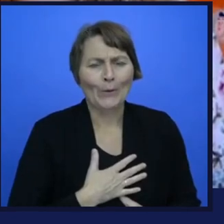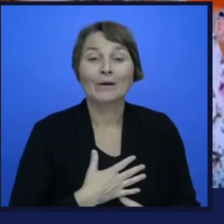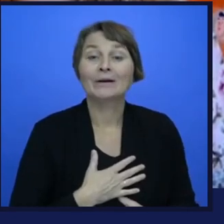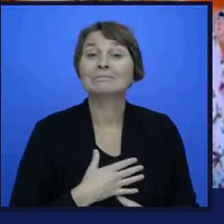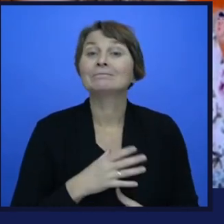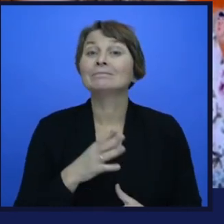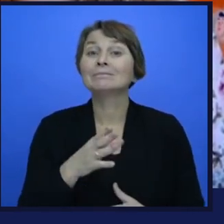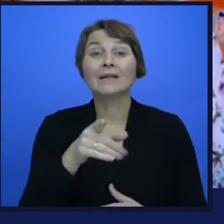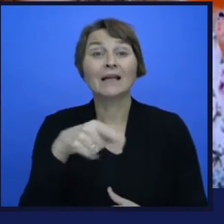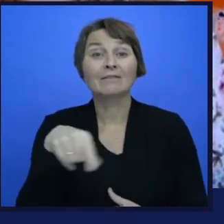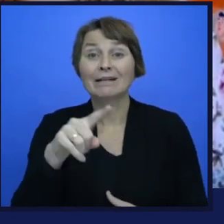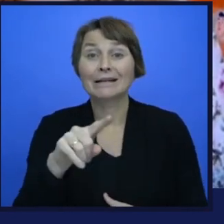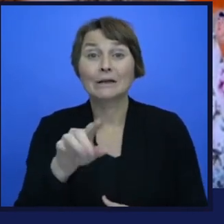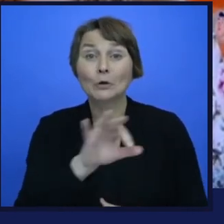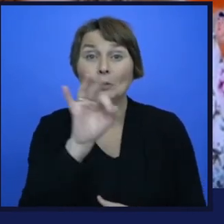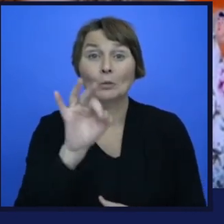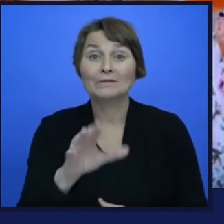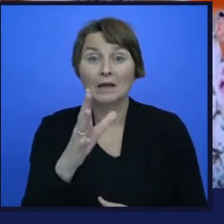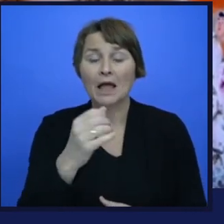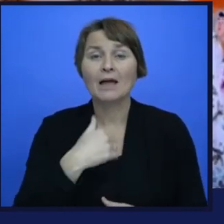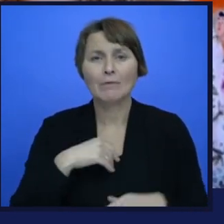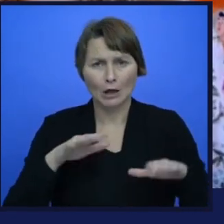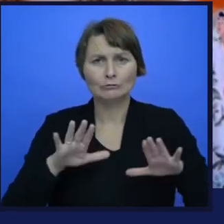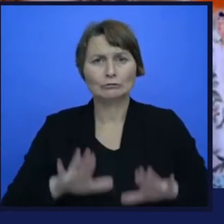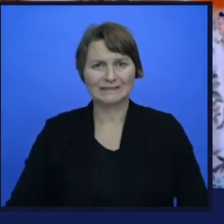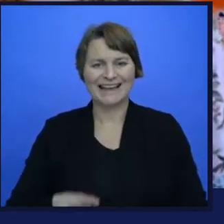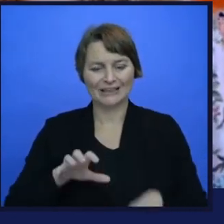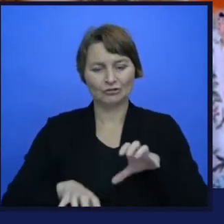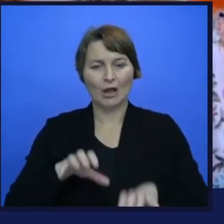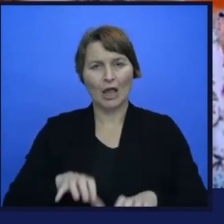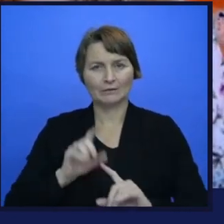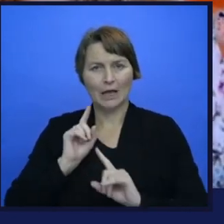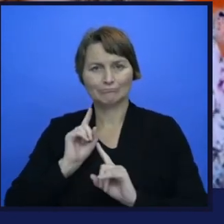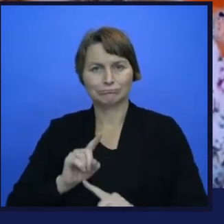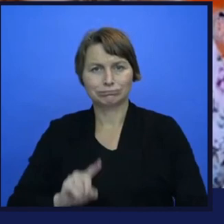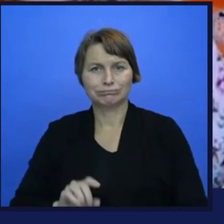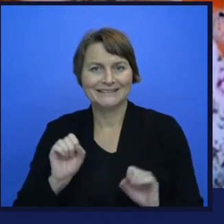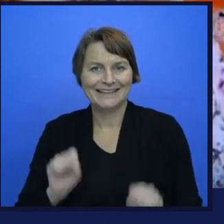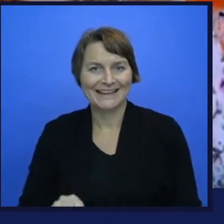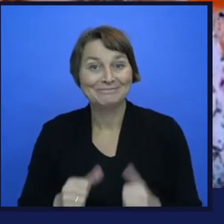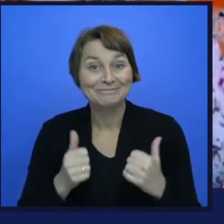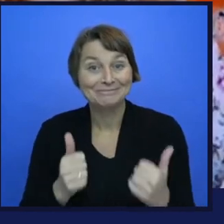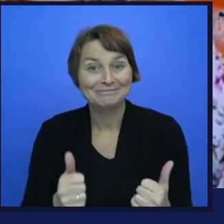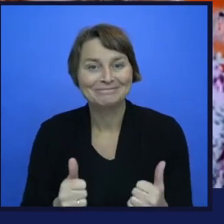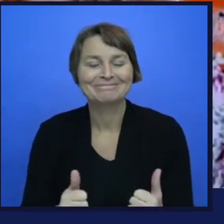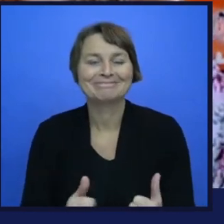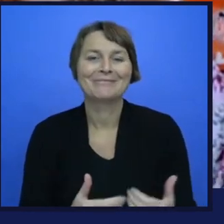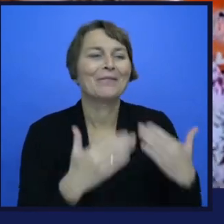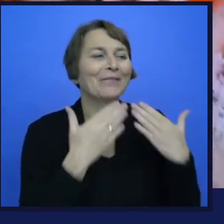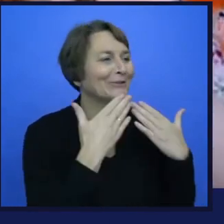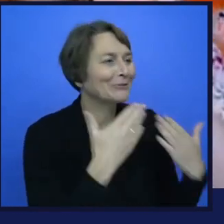have questions, I'll stay on top of the chat and answer now. Awesome. Thank you very much. Thank you, Stefano.